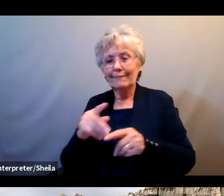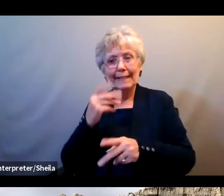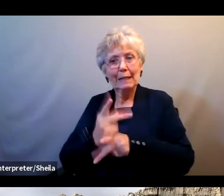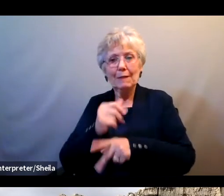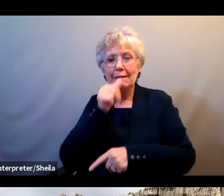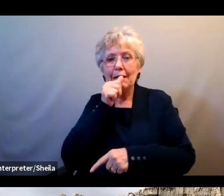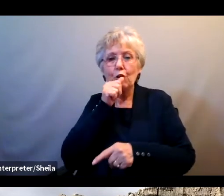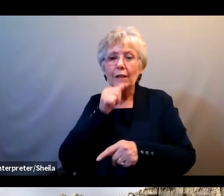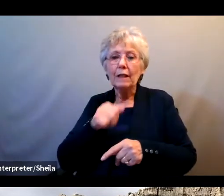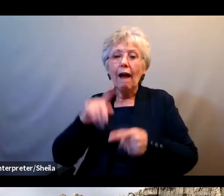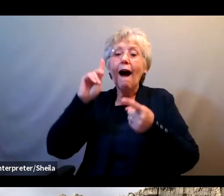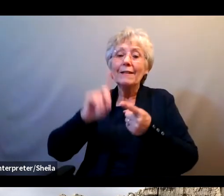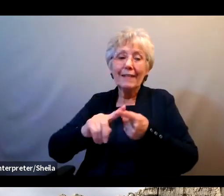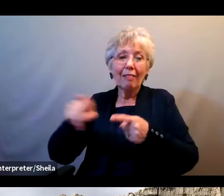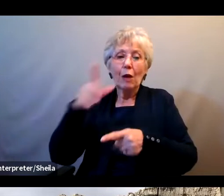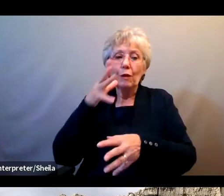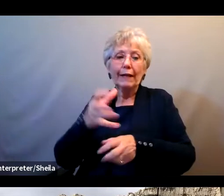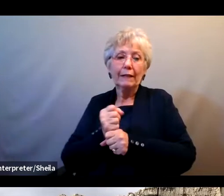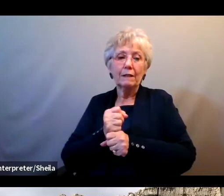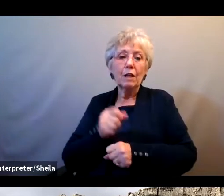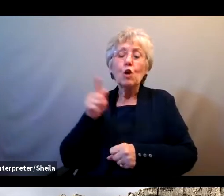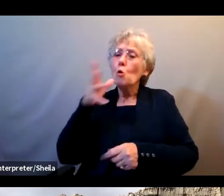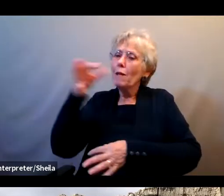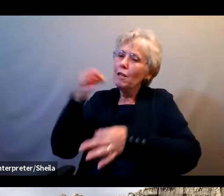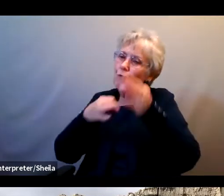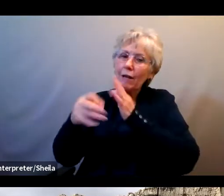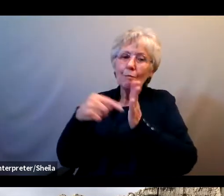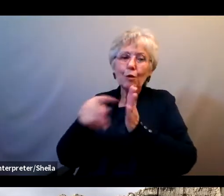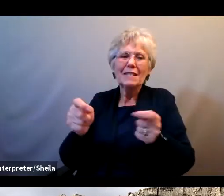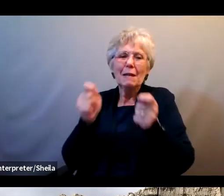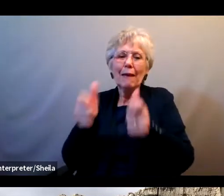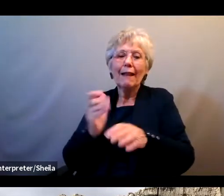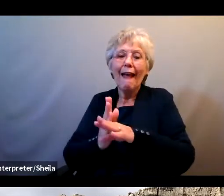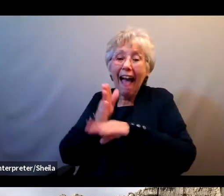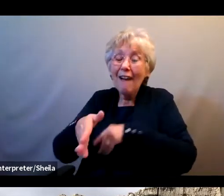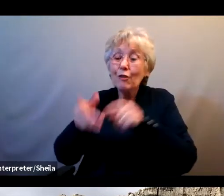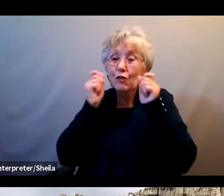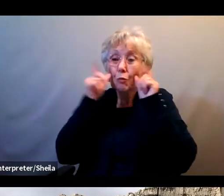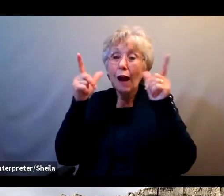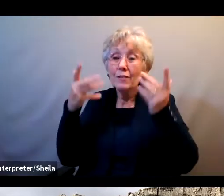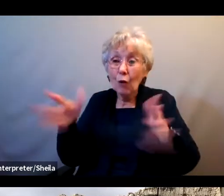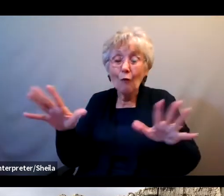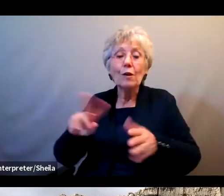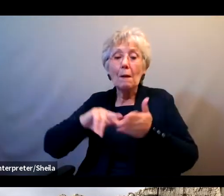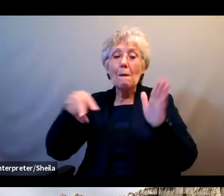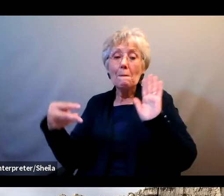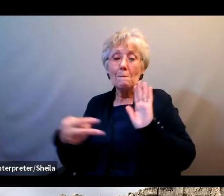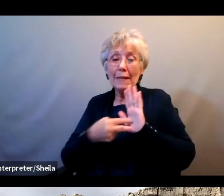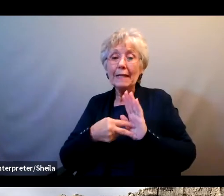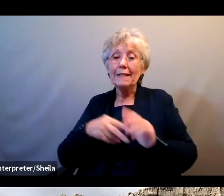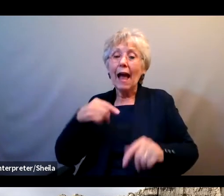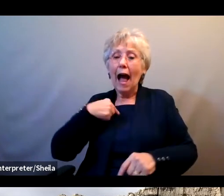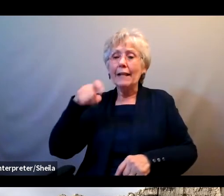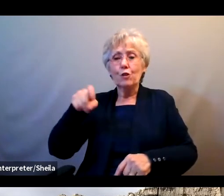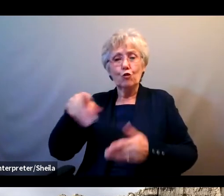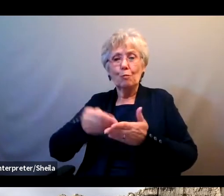get it. You will be reimbursed back immediately when the surprise is out. So therefore, I need you to